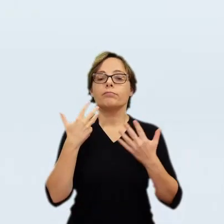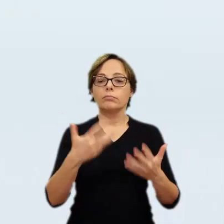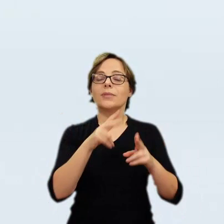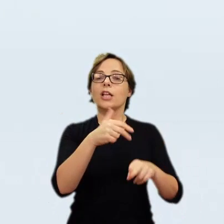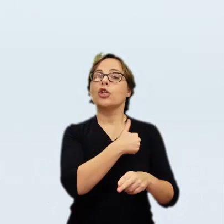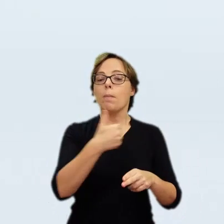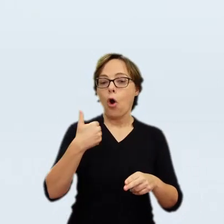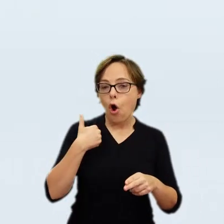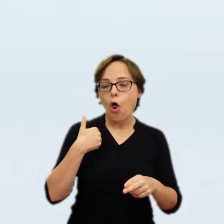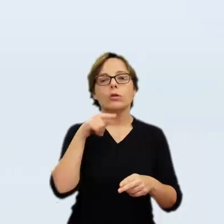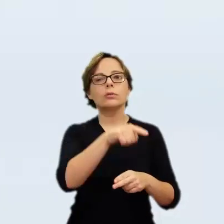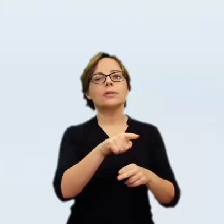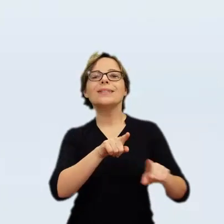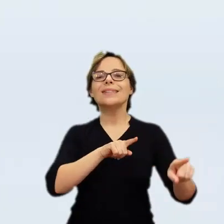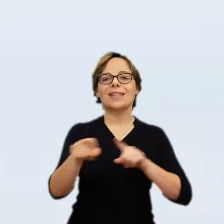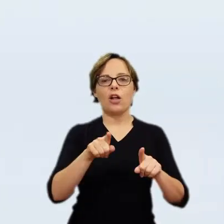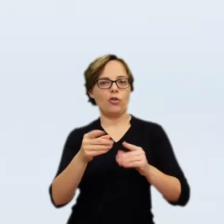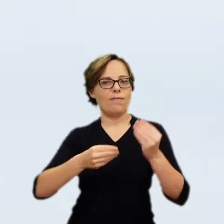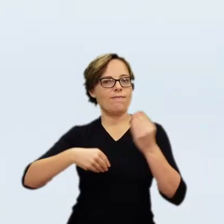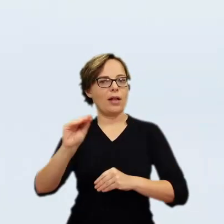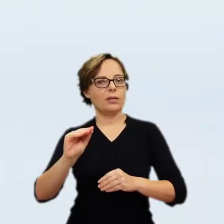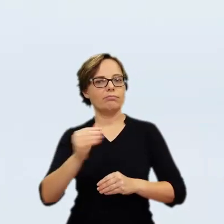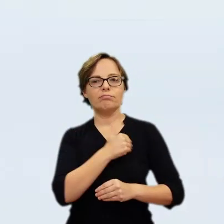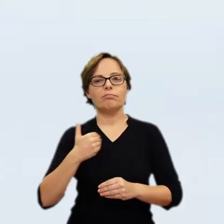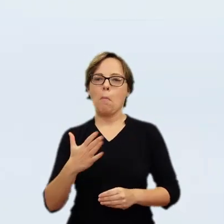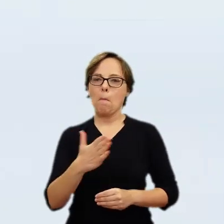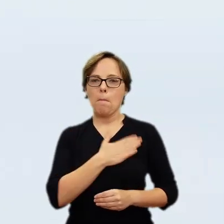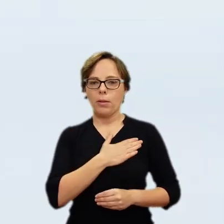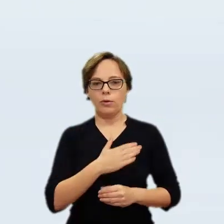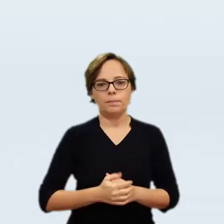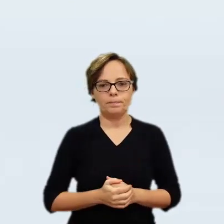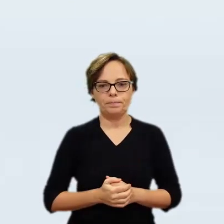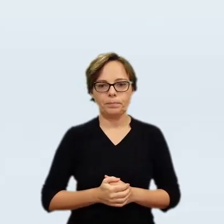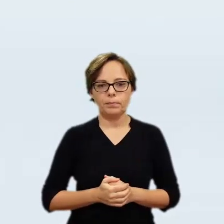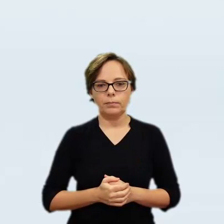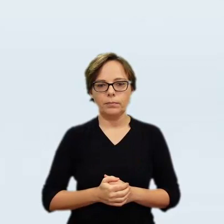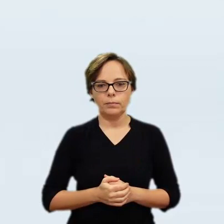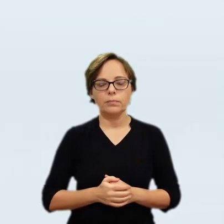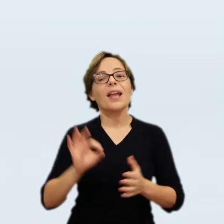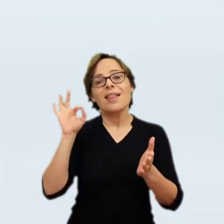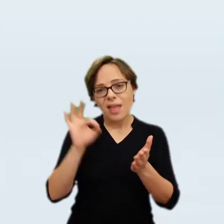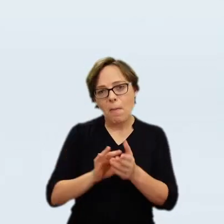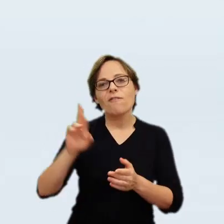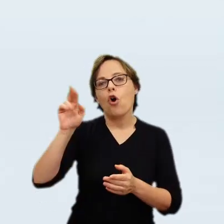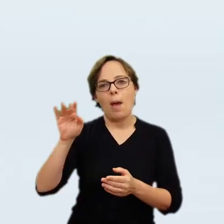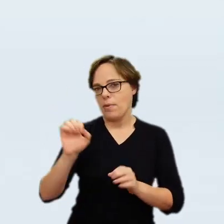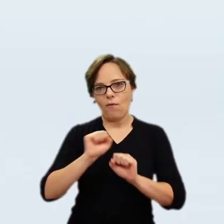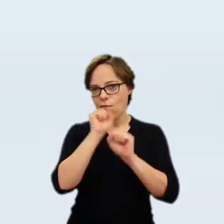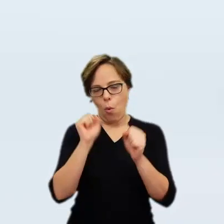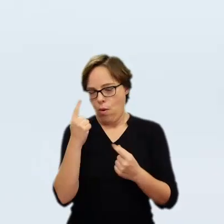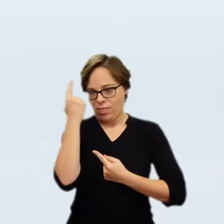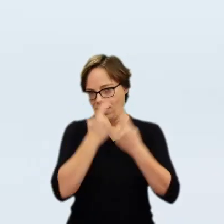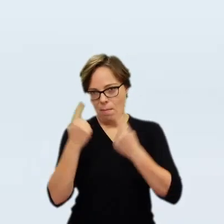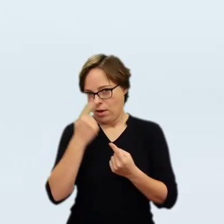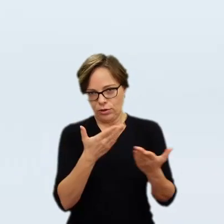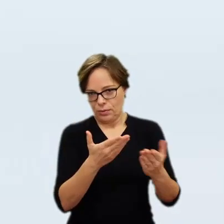borders of countries at that time were quite vague and we cannot exclude that someone from Lithuania or Hungary or a number of other countries may